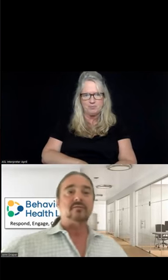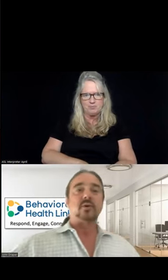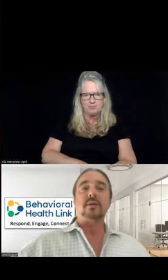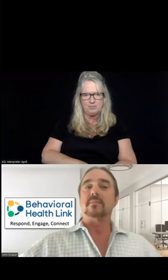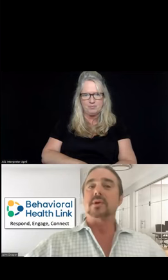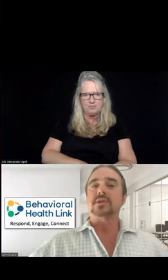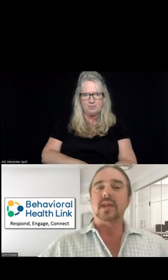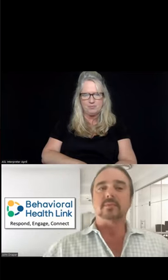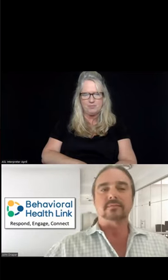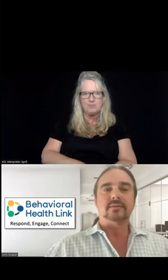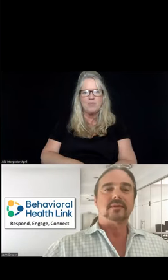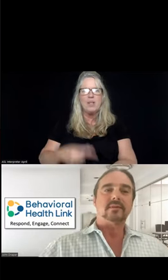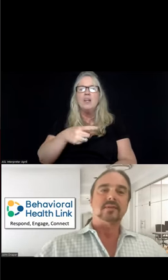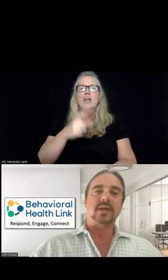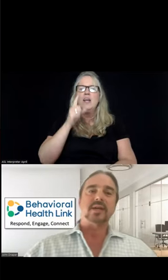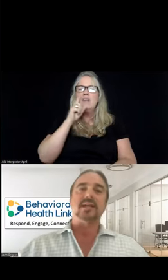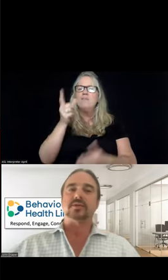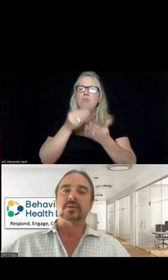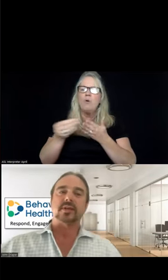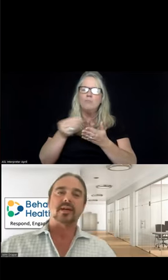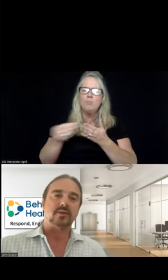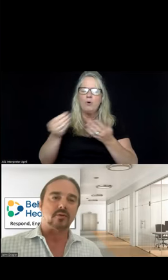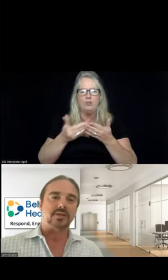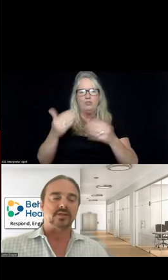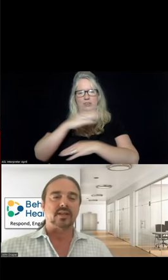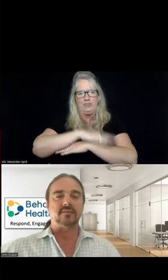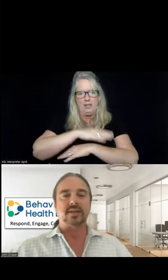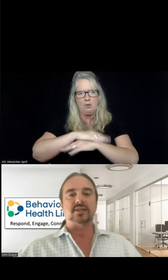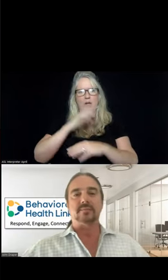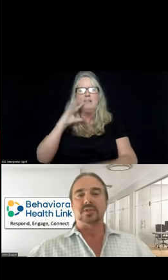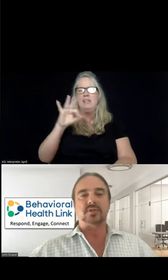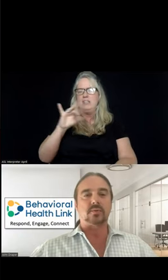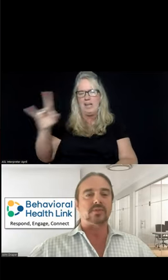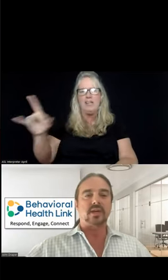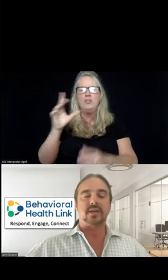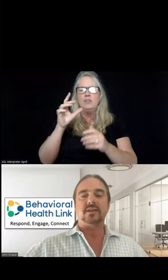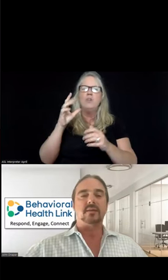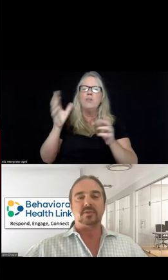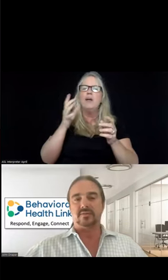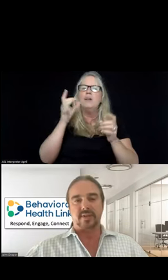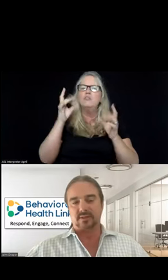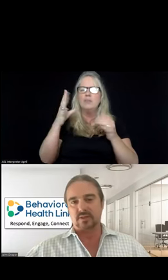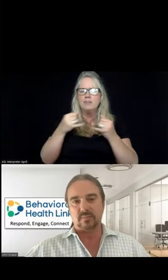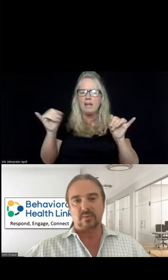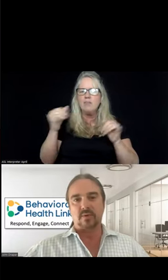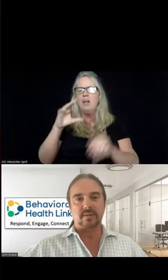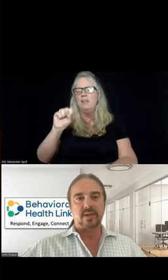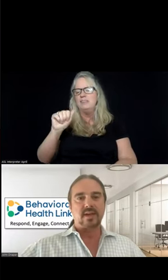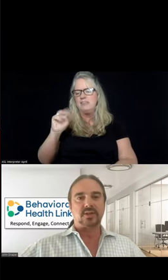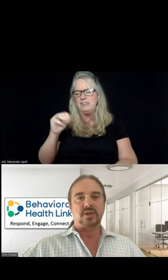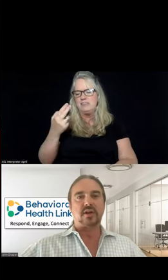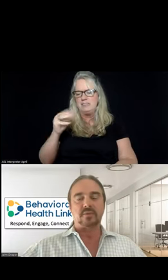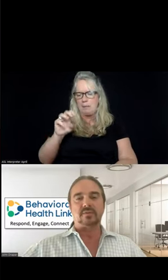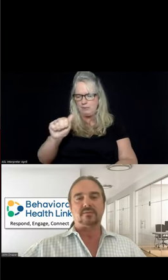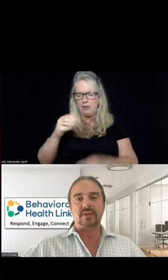And for our merch table, the 988 Suicide and Crisis Lifeline SAMHSA store has got a number of things that you may want to